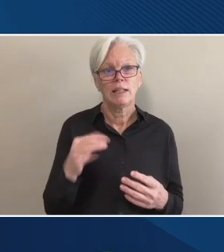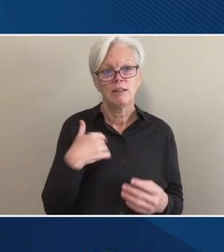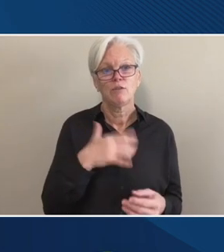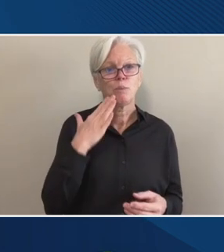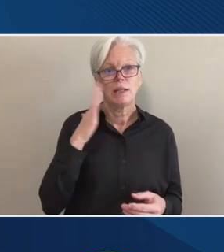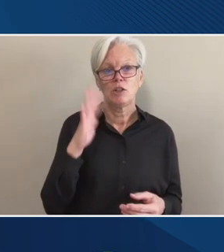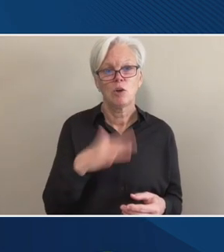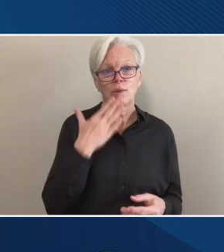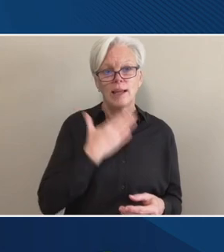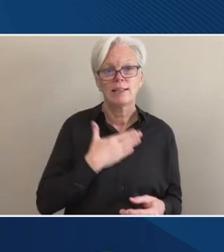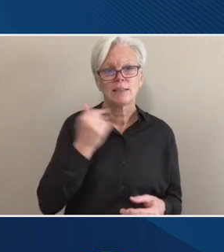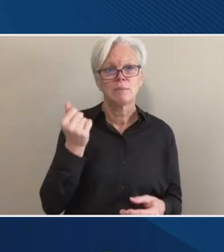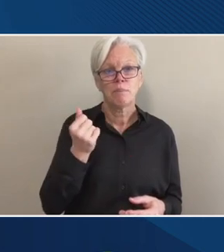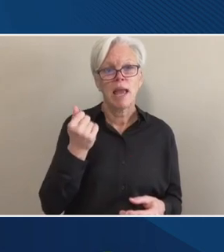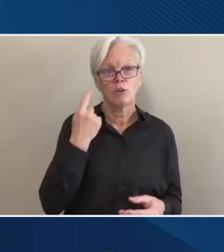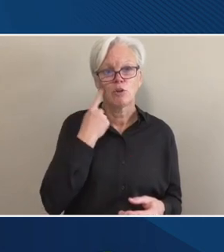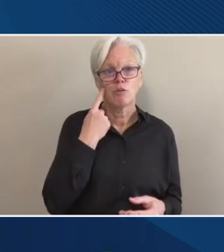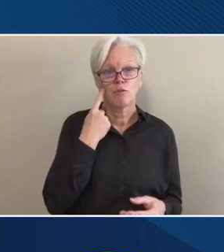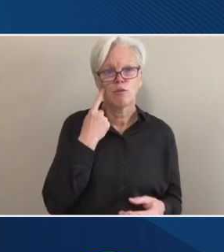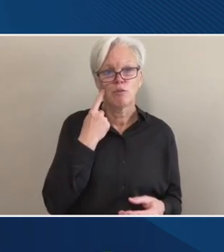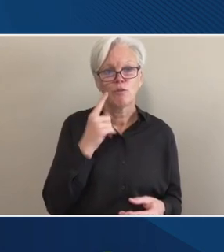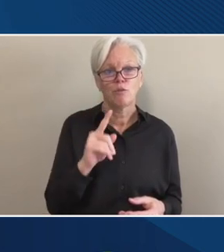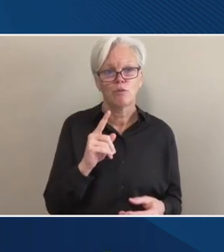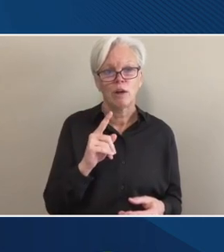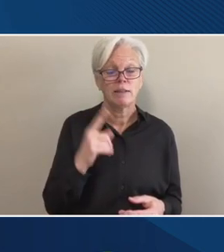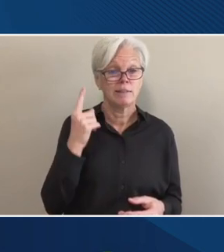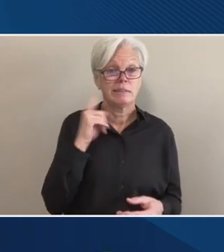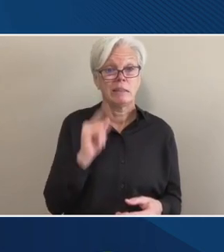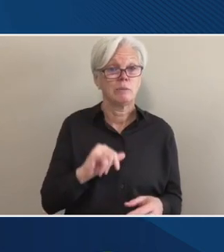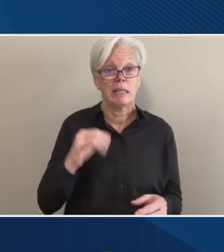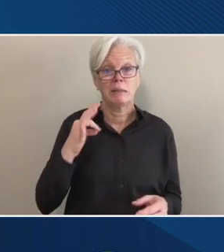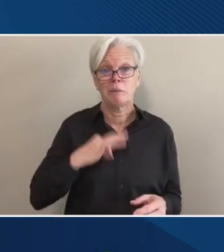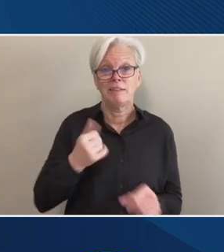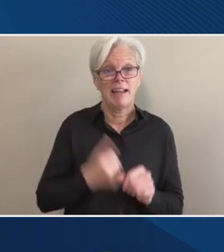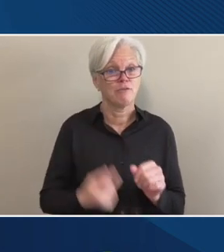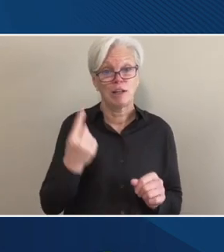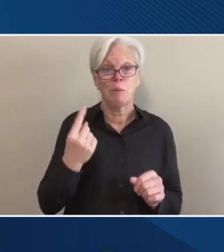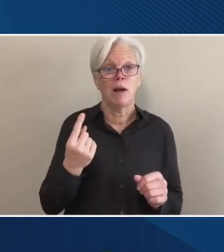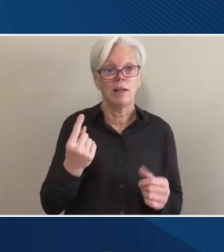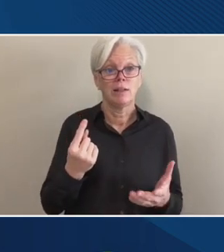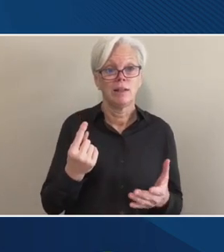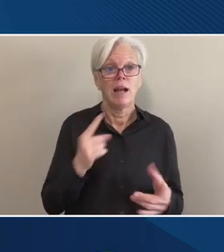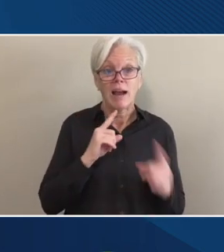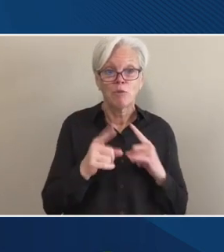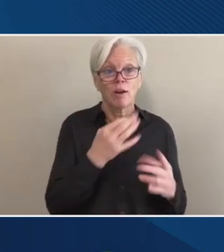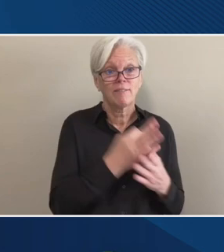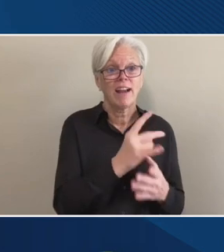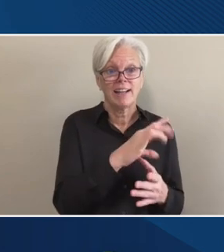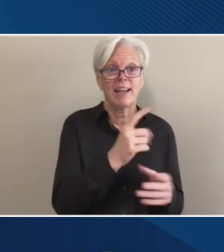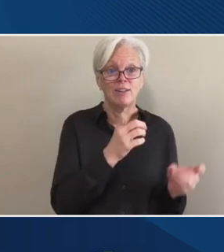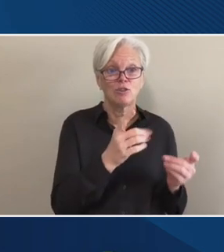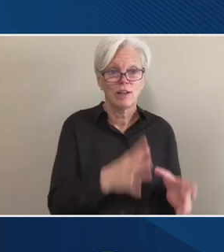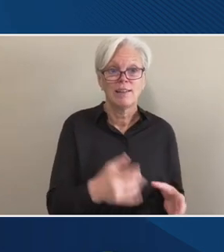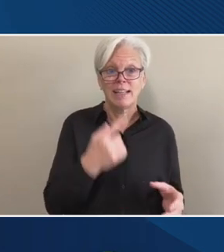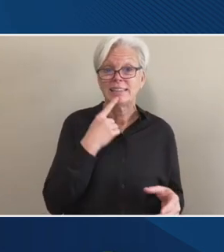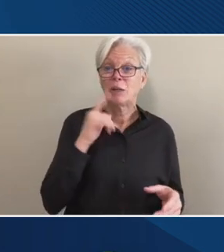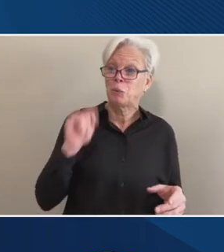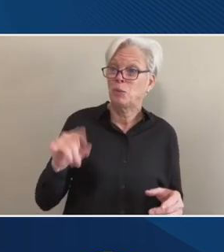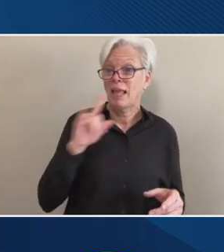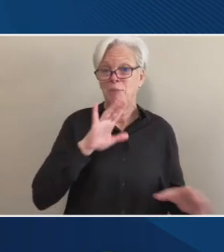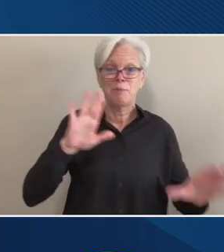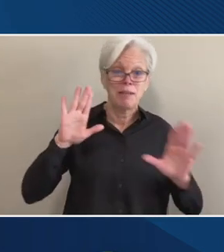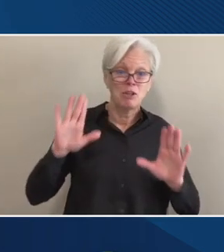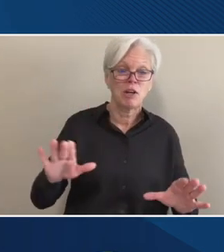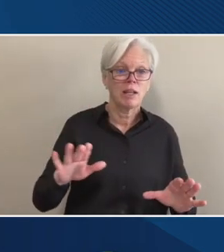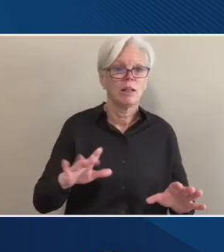it's better on behalf of, sounds like everybody. I've talked to some financial aid directors who like, yeah, this would be great. Um, but if